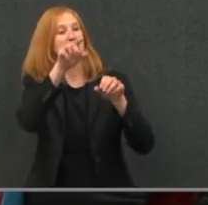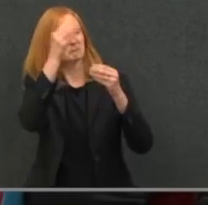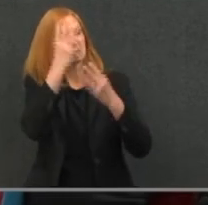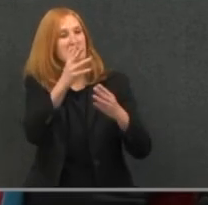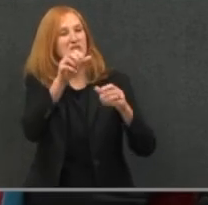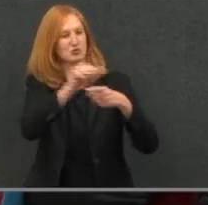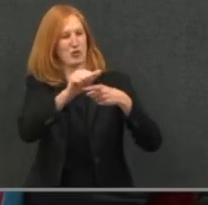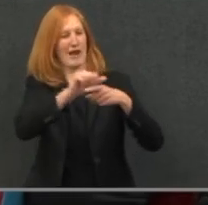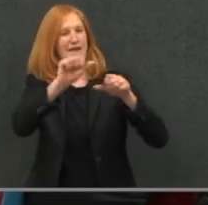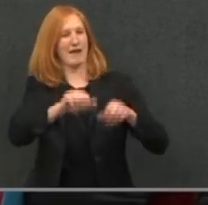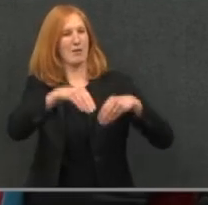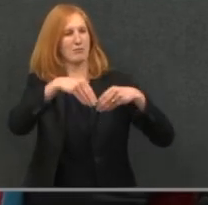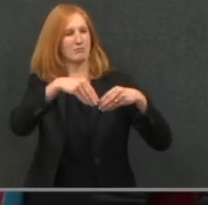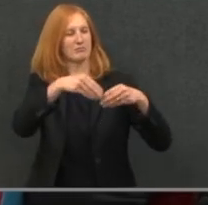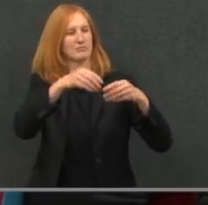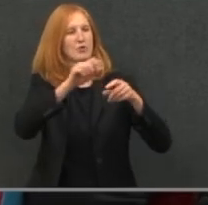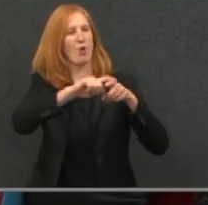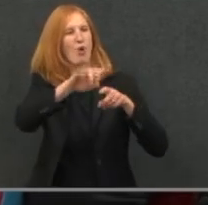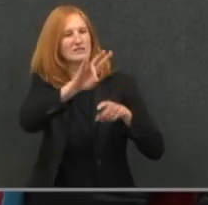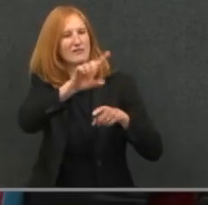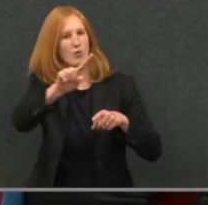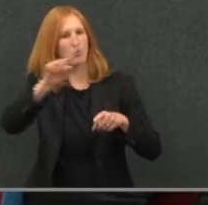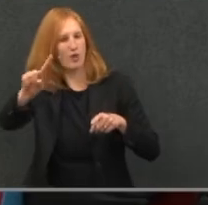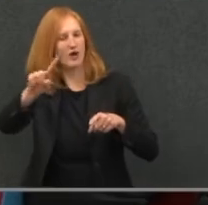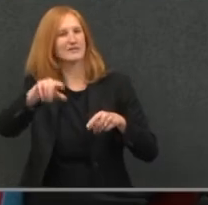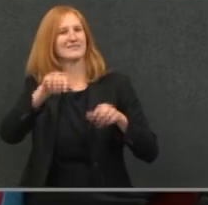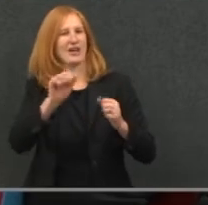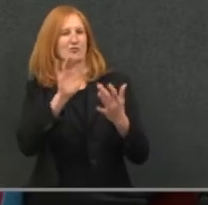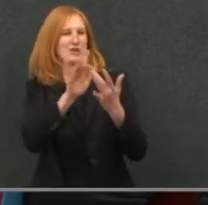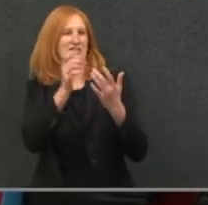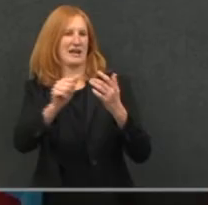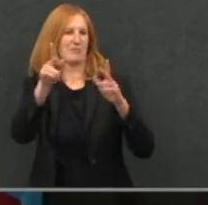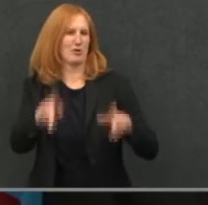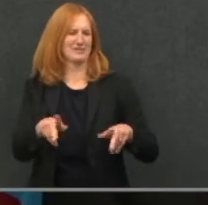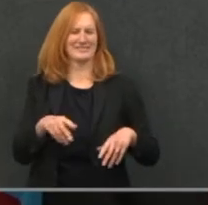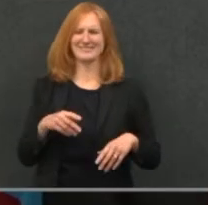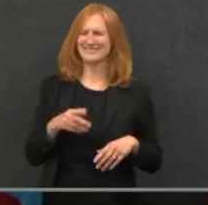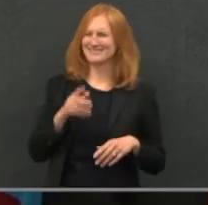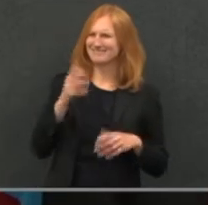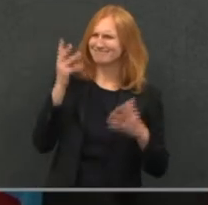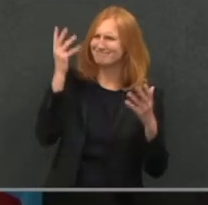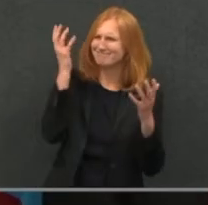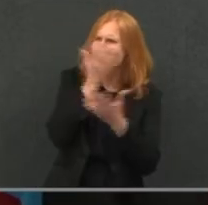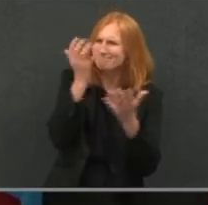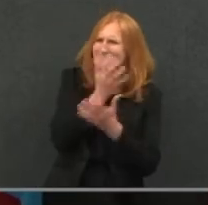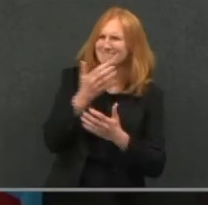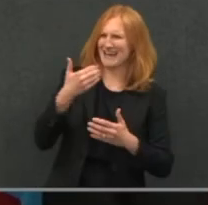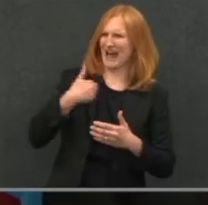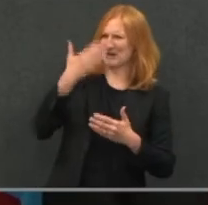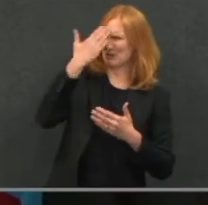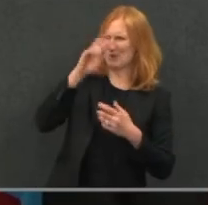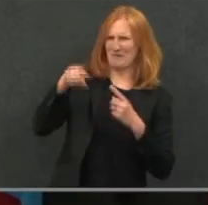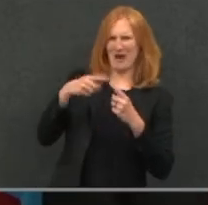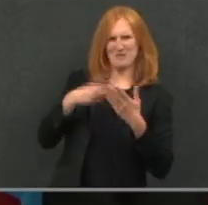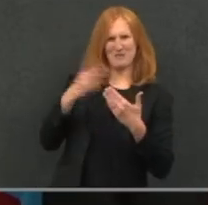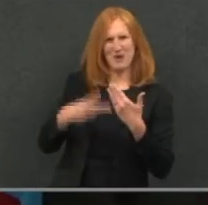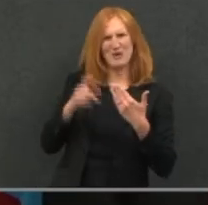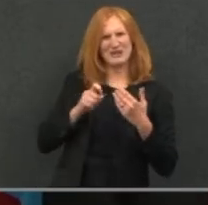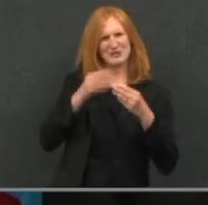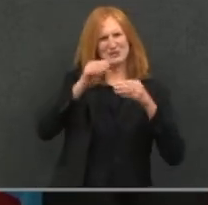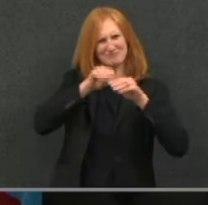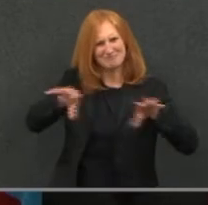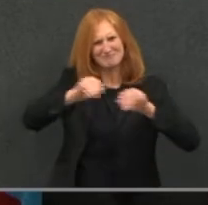and then providing that person's phone number. Right. It's crazy that I don't know that this exists. Like, we need to get the word out. This is really